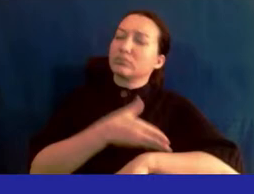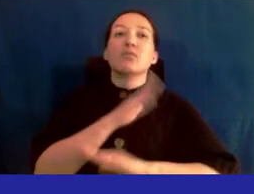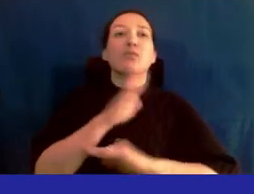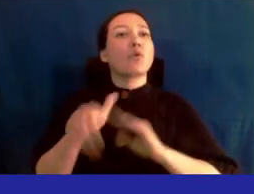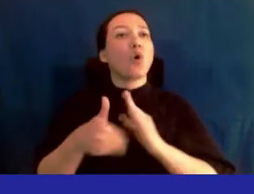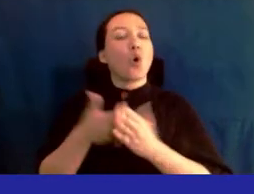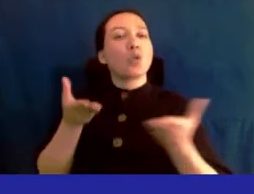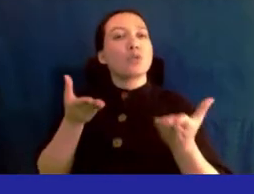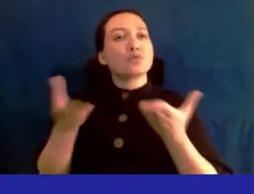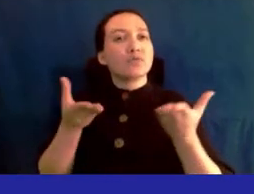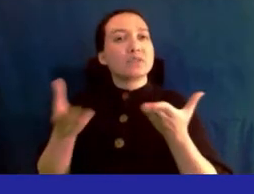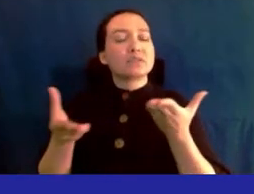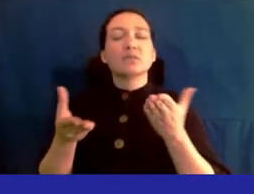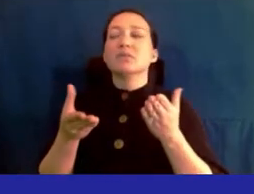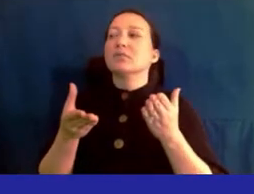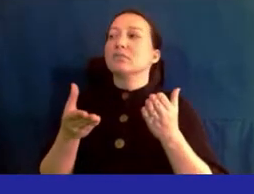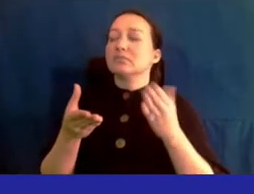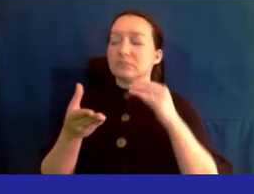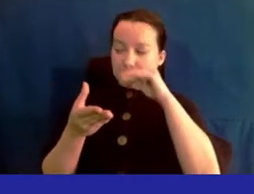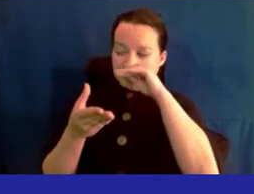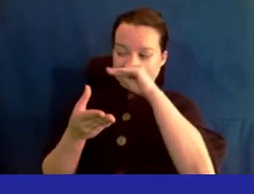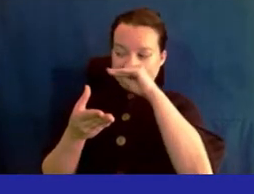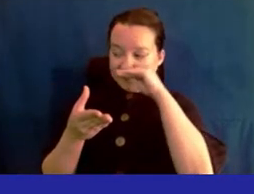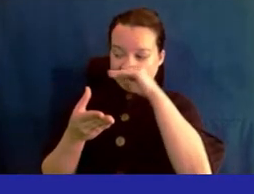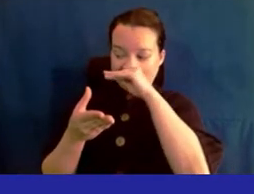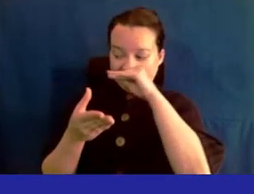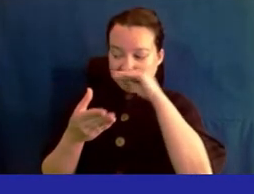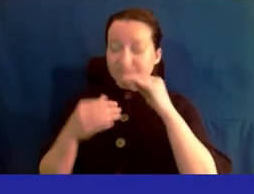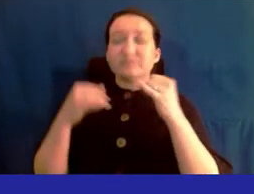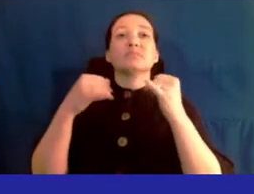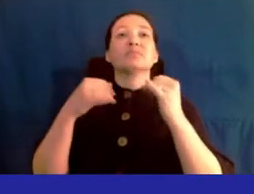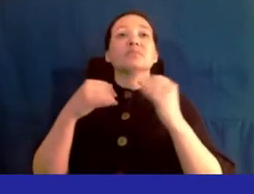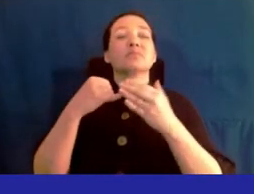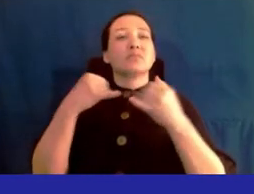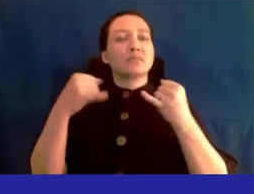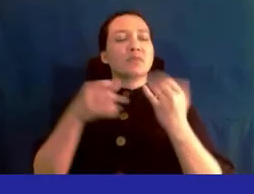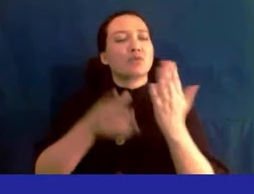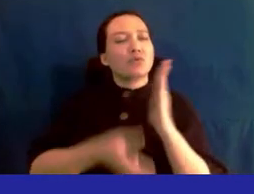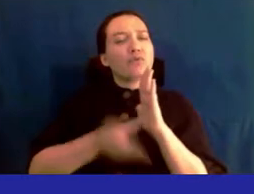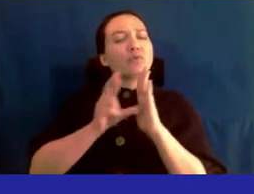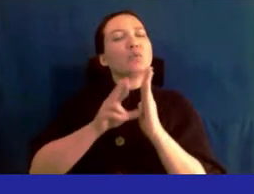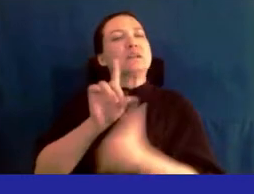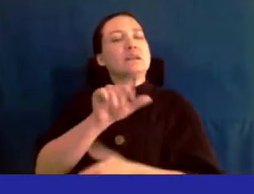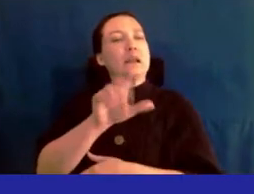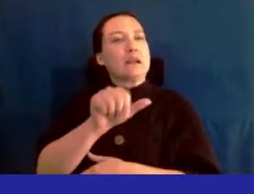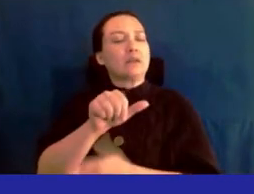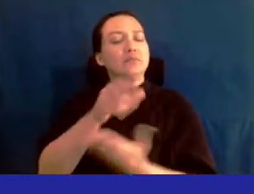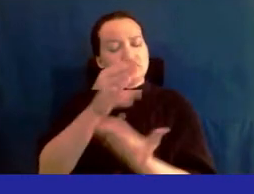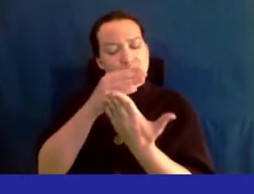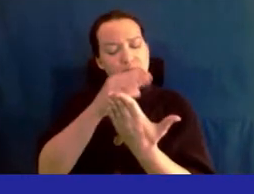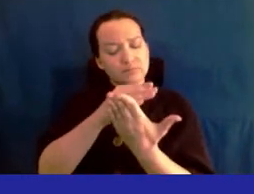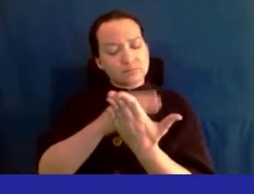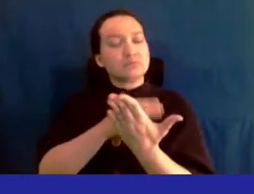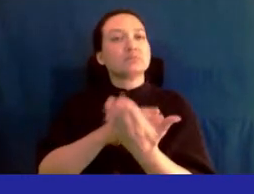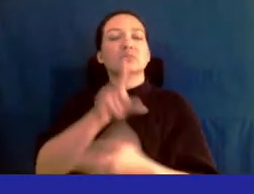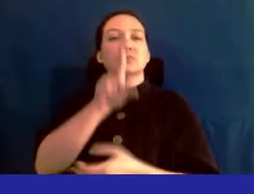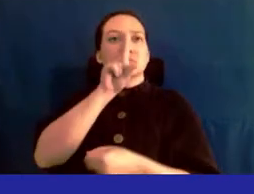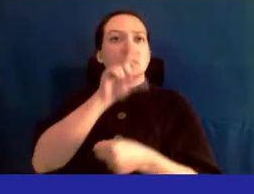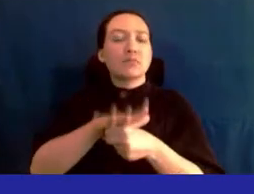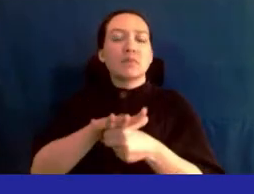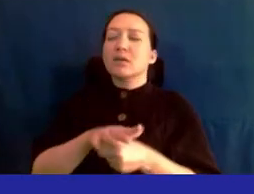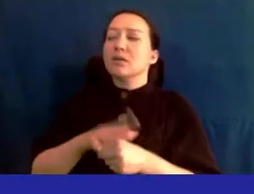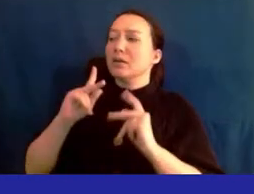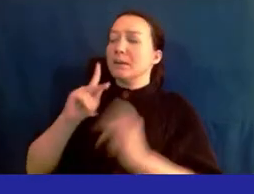and and review all services lines and review that data and and com and commitments from the patient